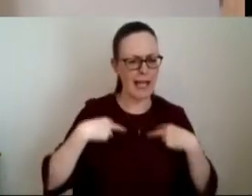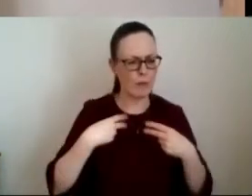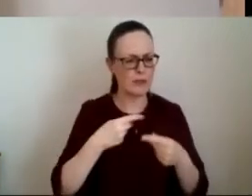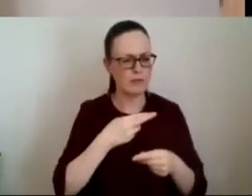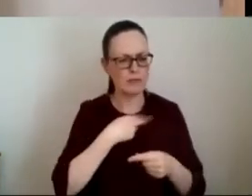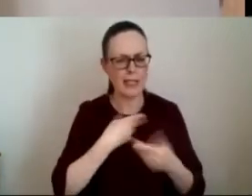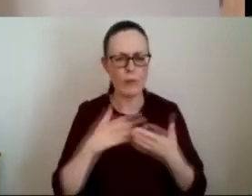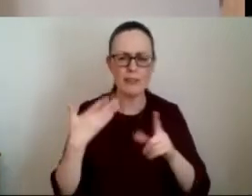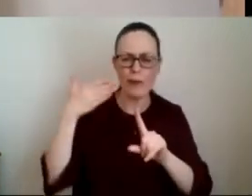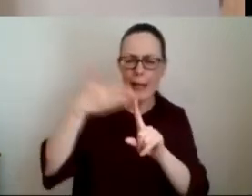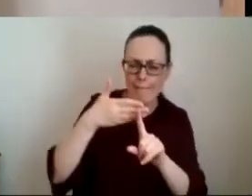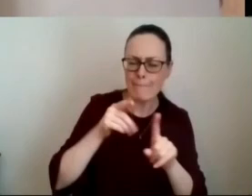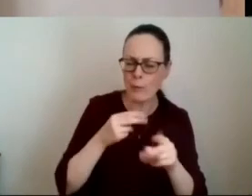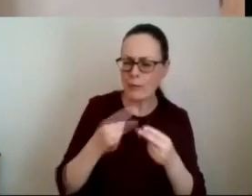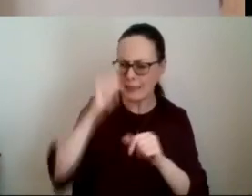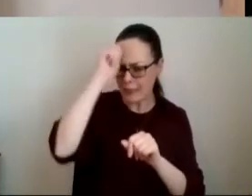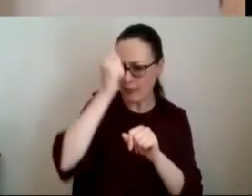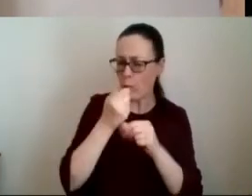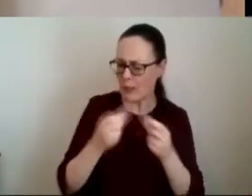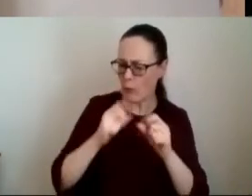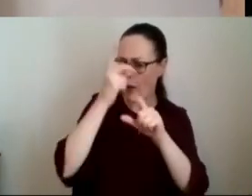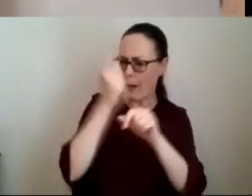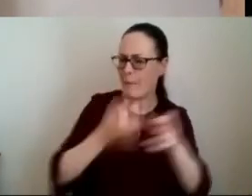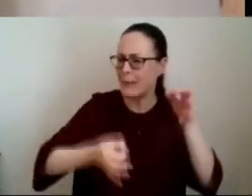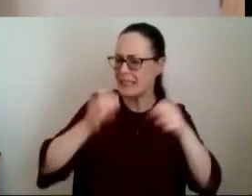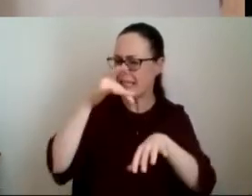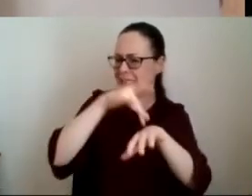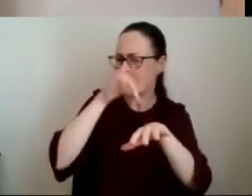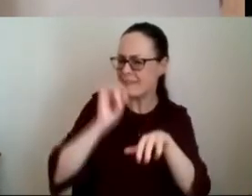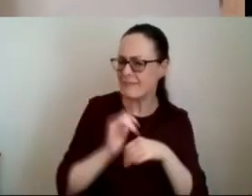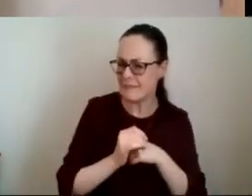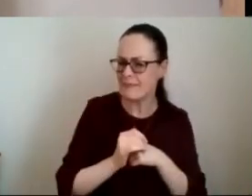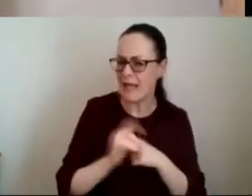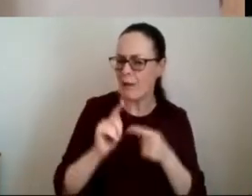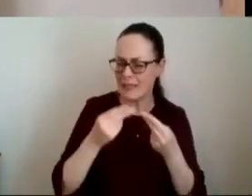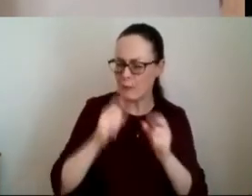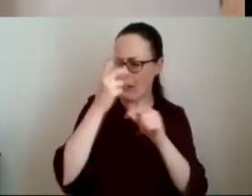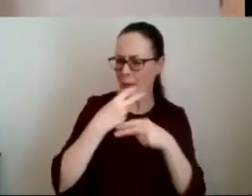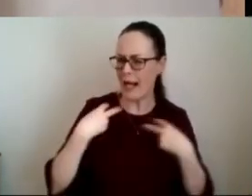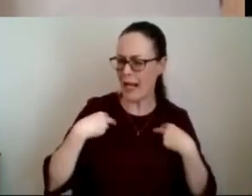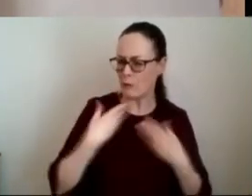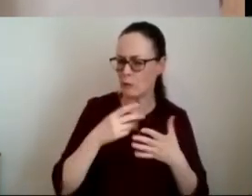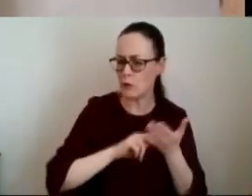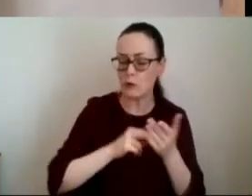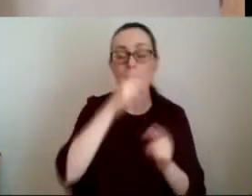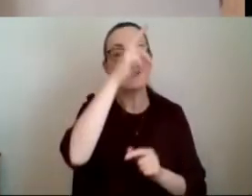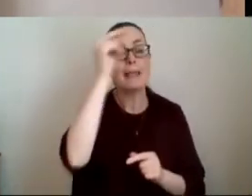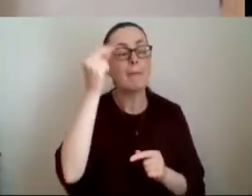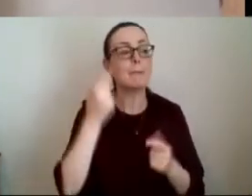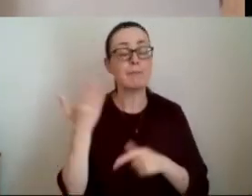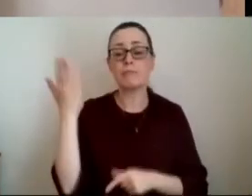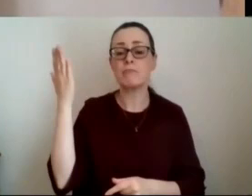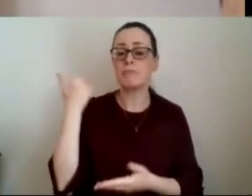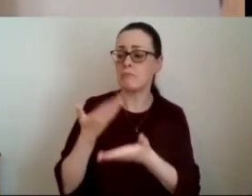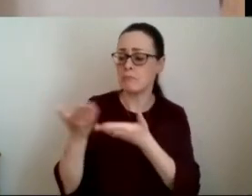it's going to be so i think we have to be aware of the political sensitivities and the language that we use so for example people that i was talking to